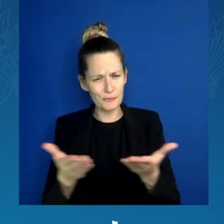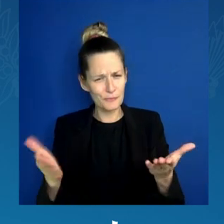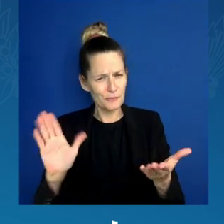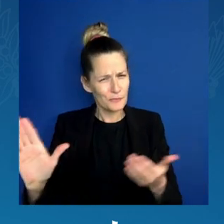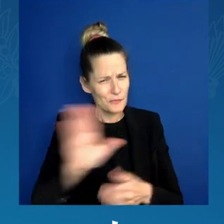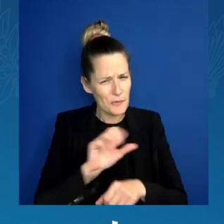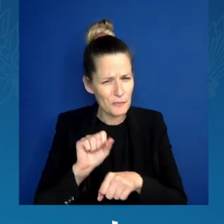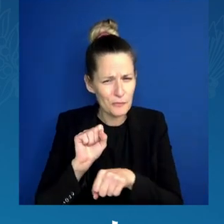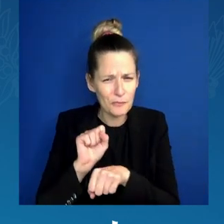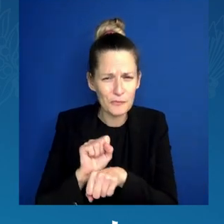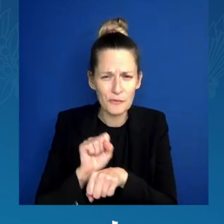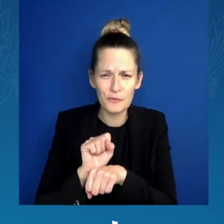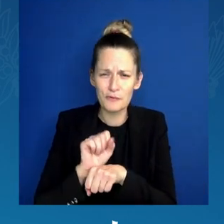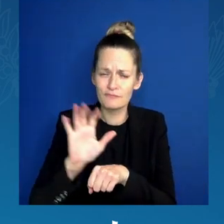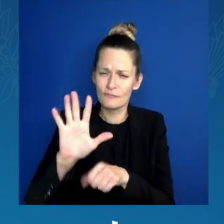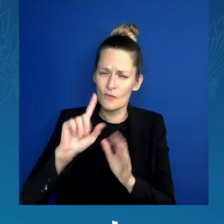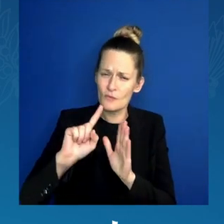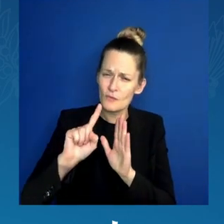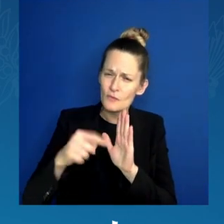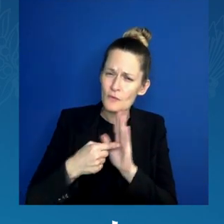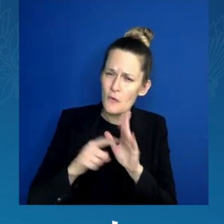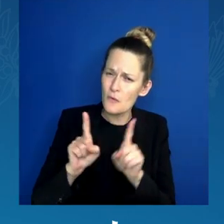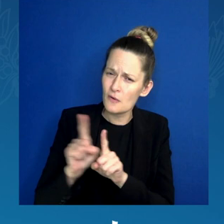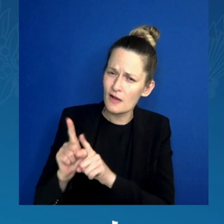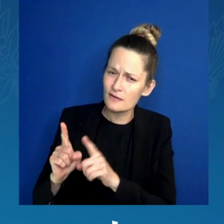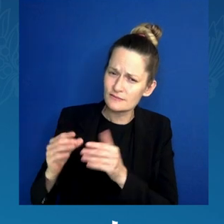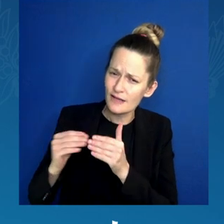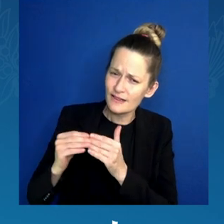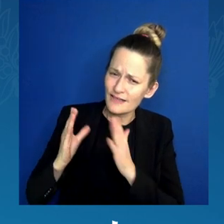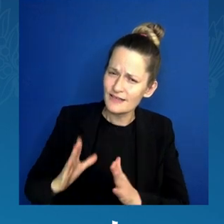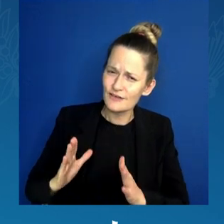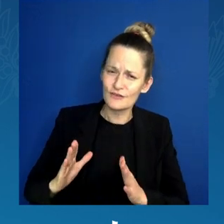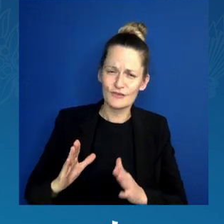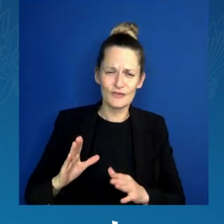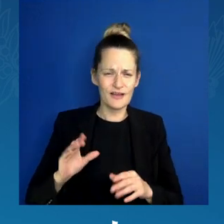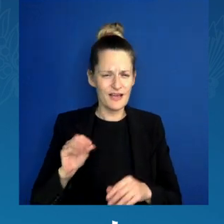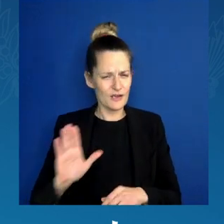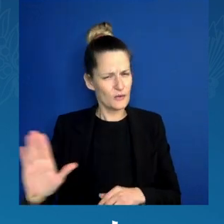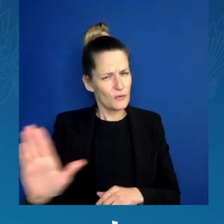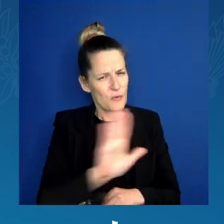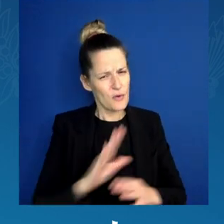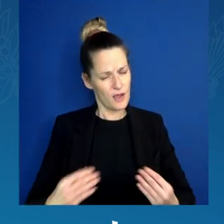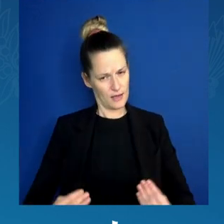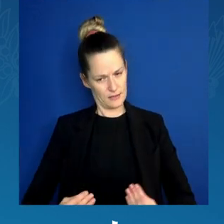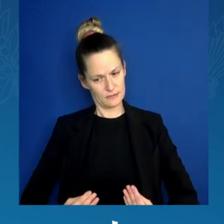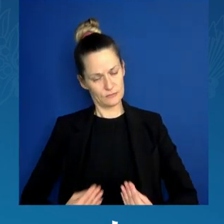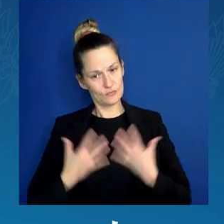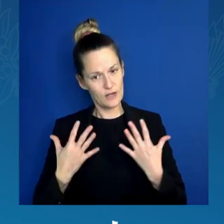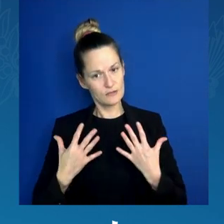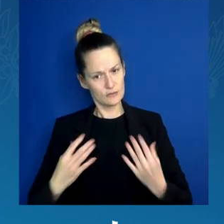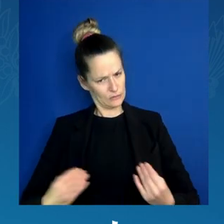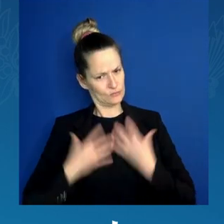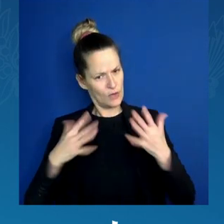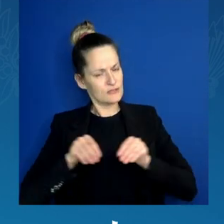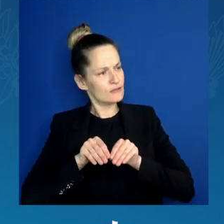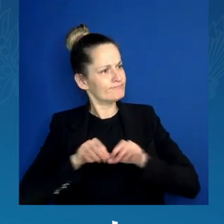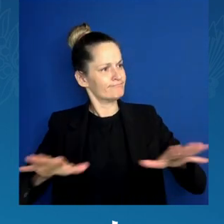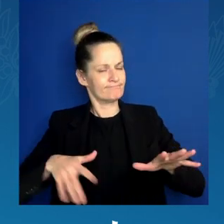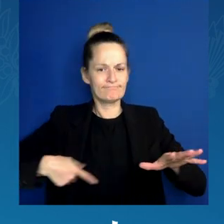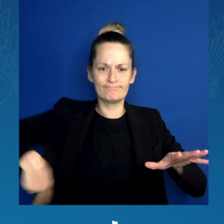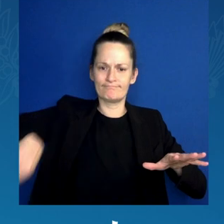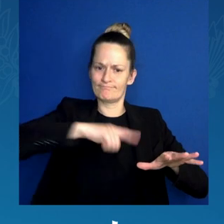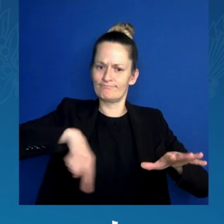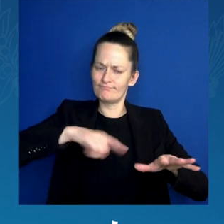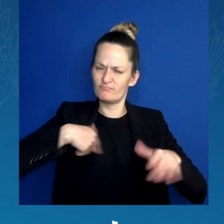and how you are inspiring so many of us. And so when I think about you, I